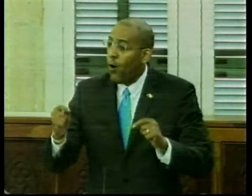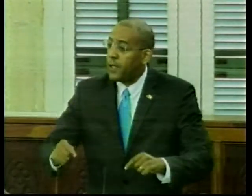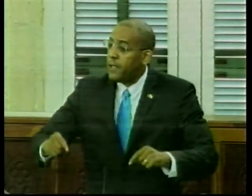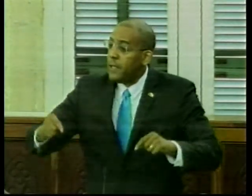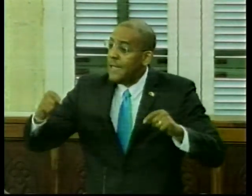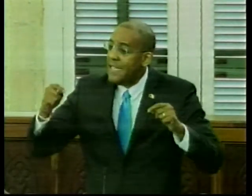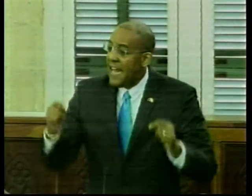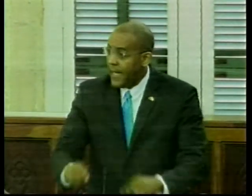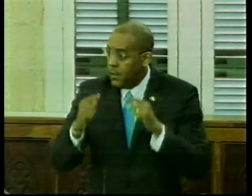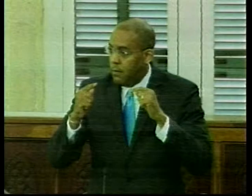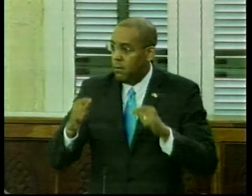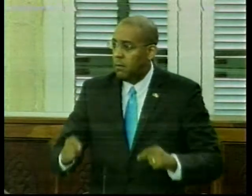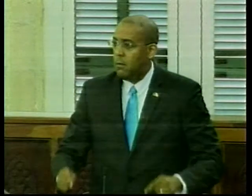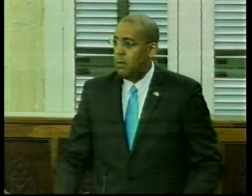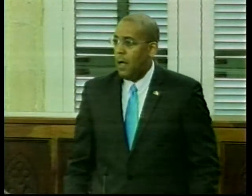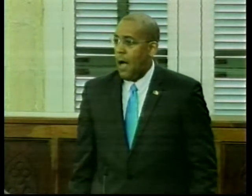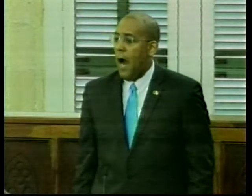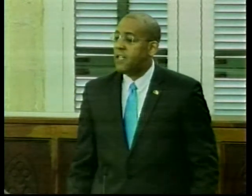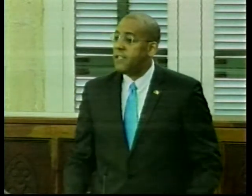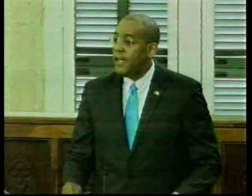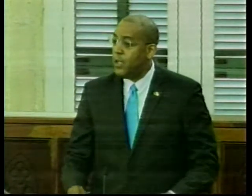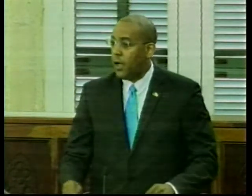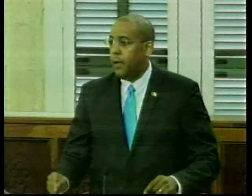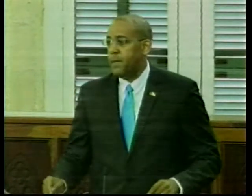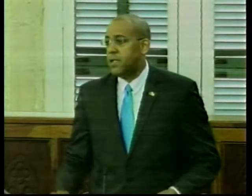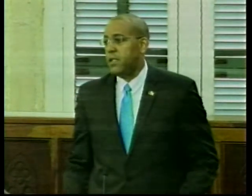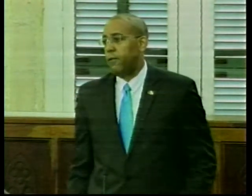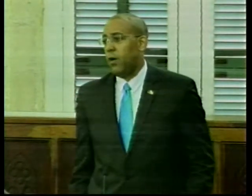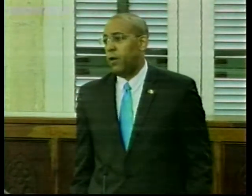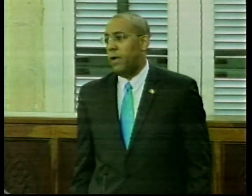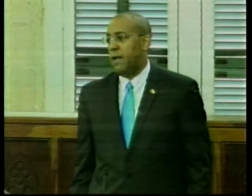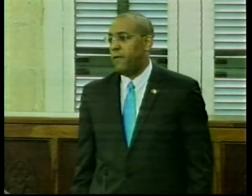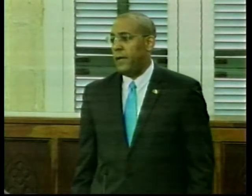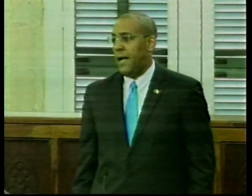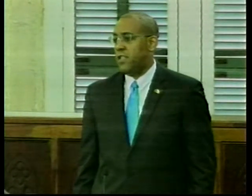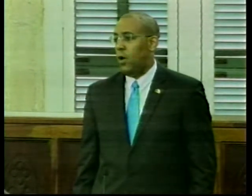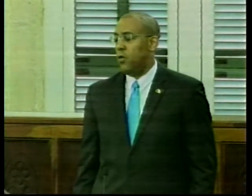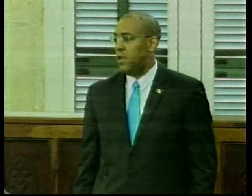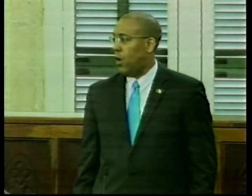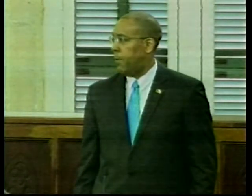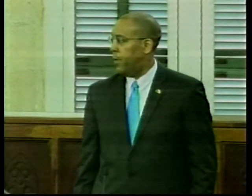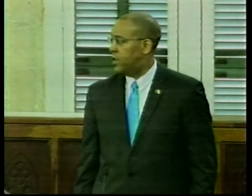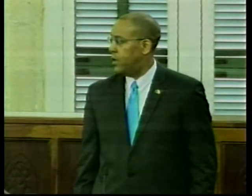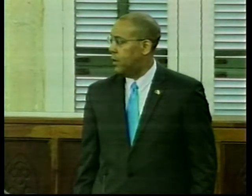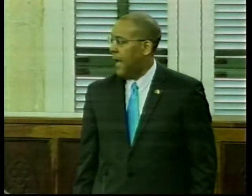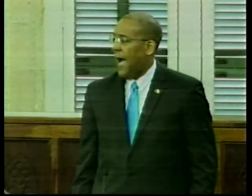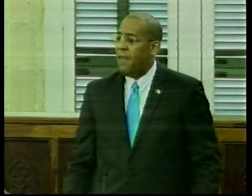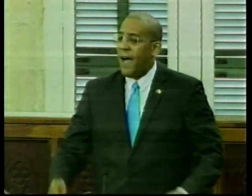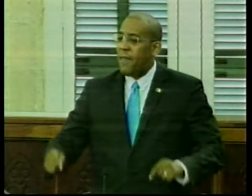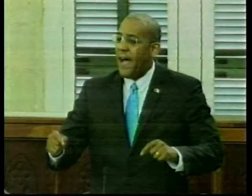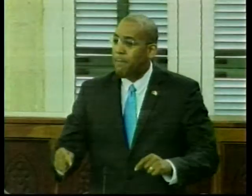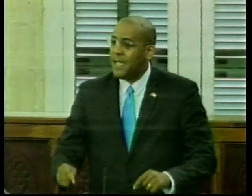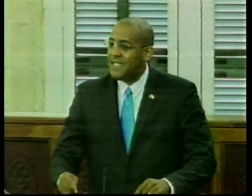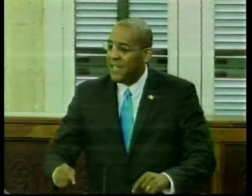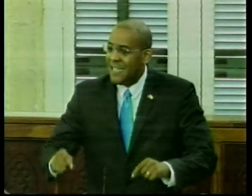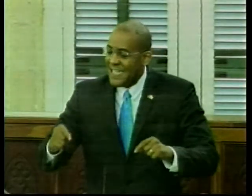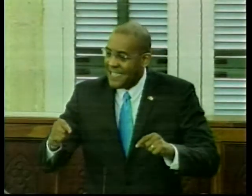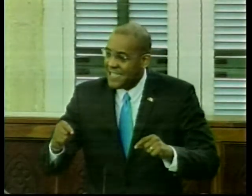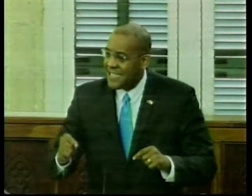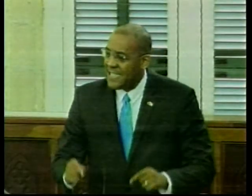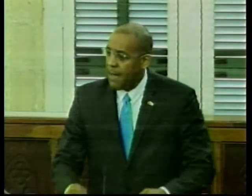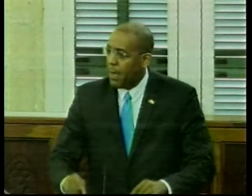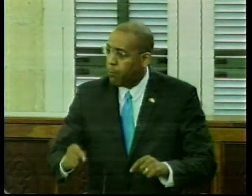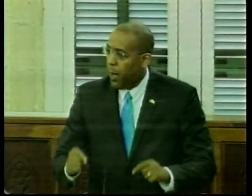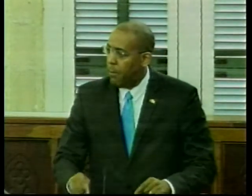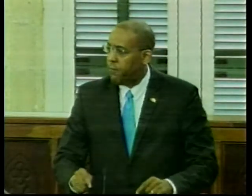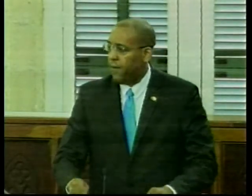49 are still not in a position to have gotten relief from the NHC. And that means there is a